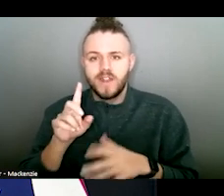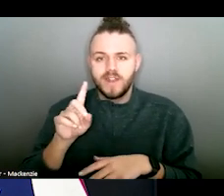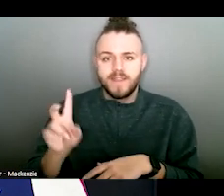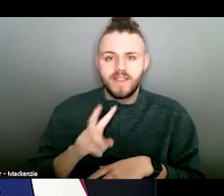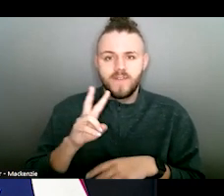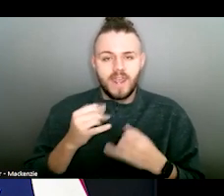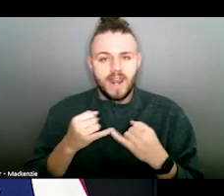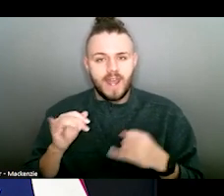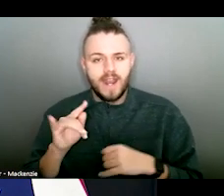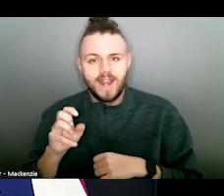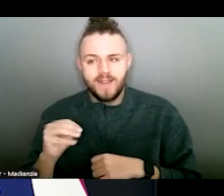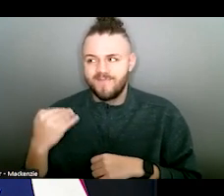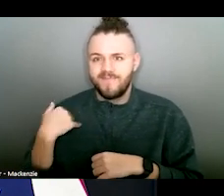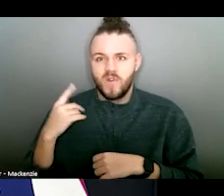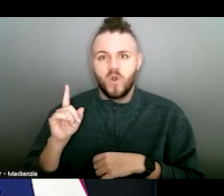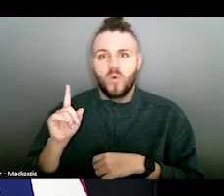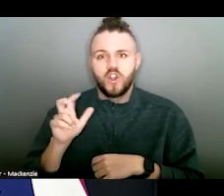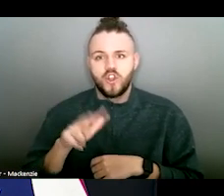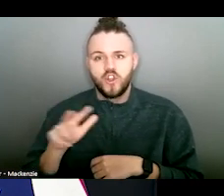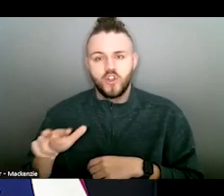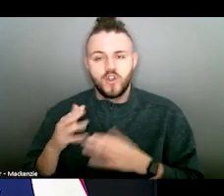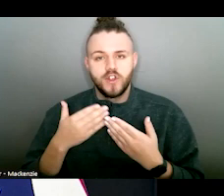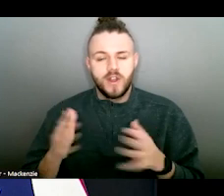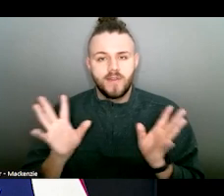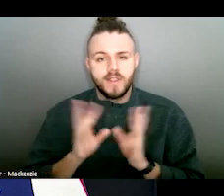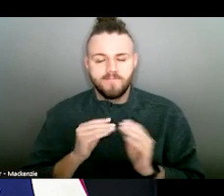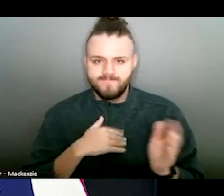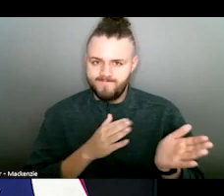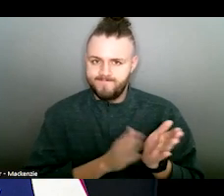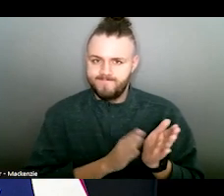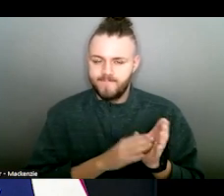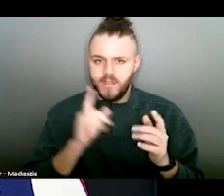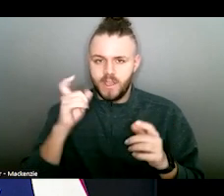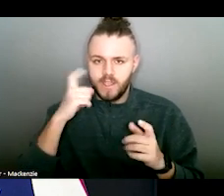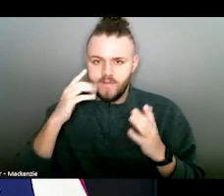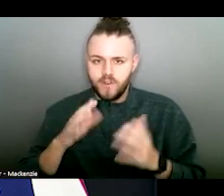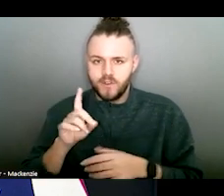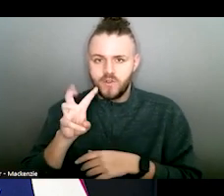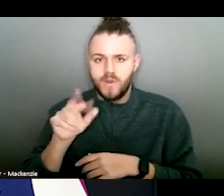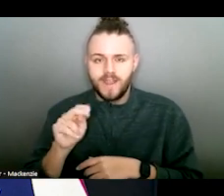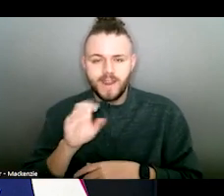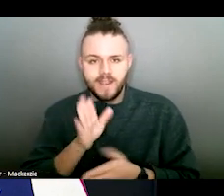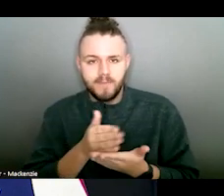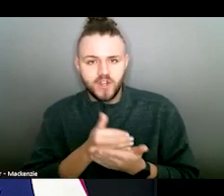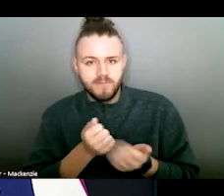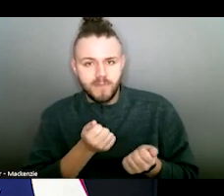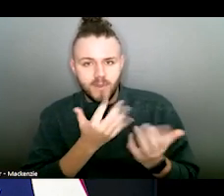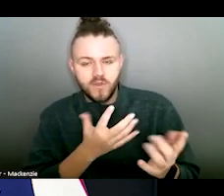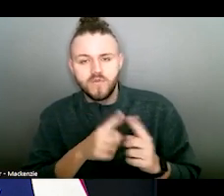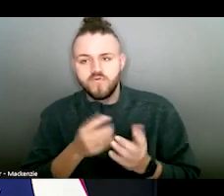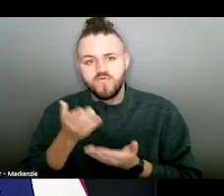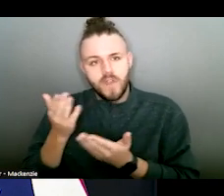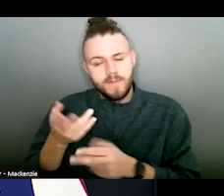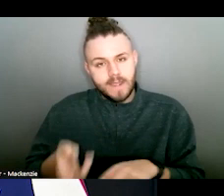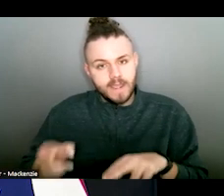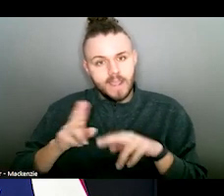domestic violence line item in the 133rd General Assembly, and I commend Governor DeWine on his budget proposal that